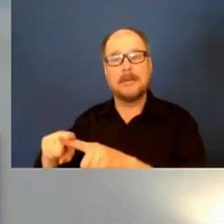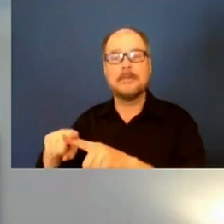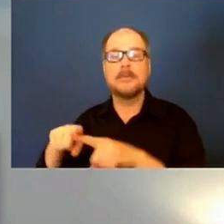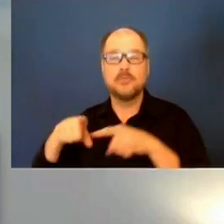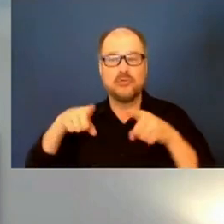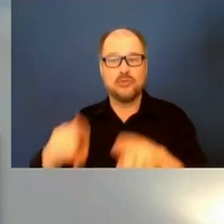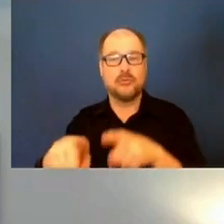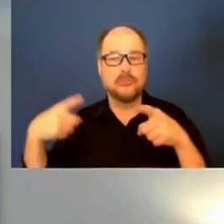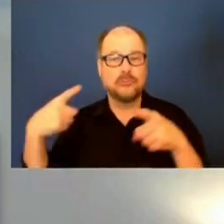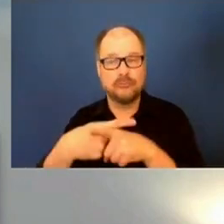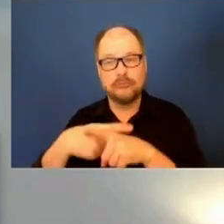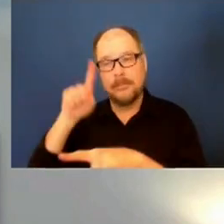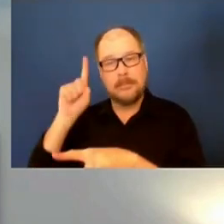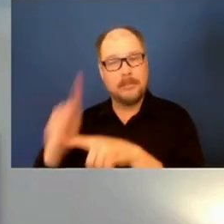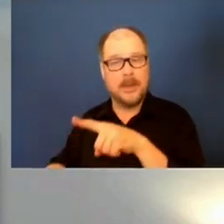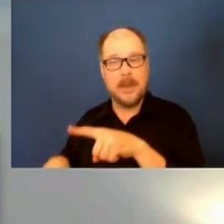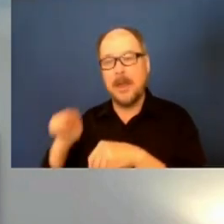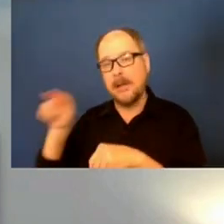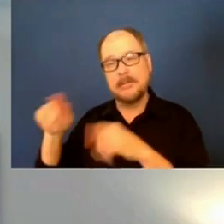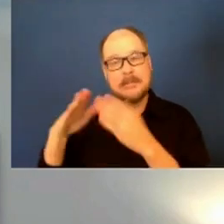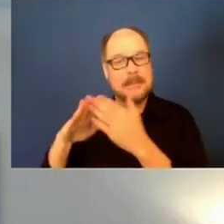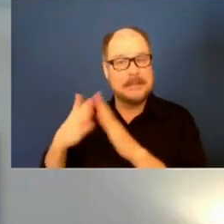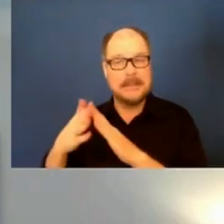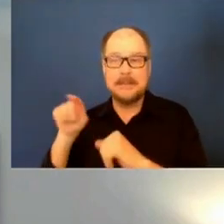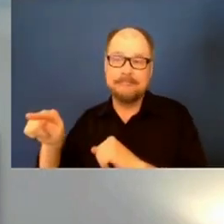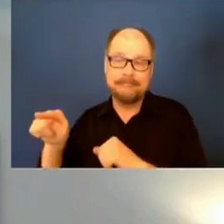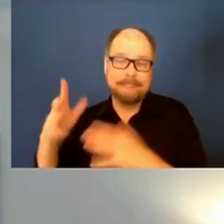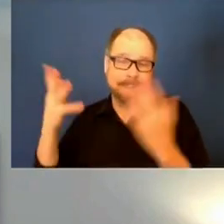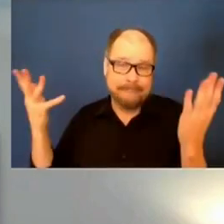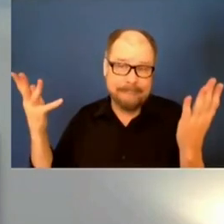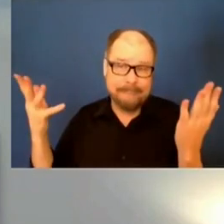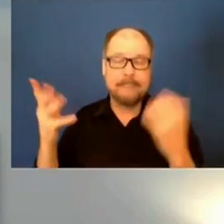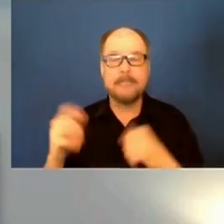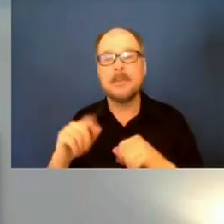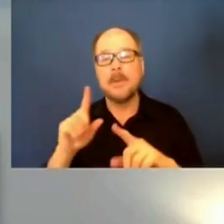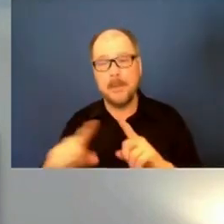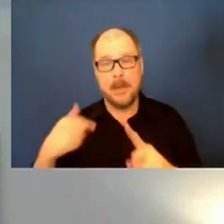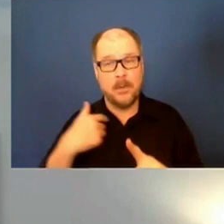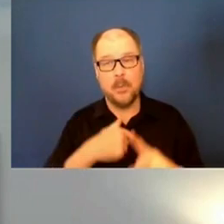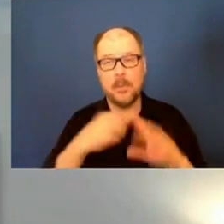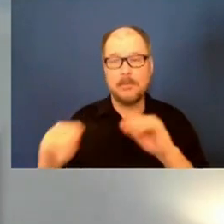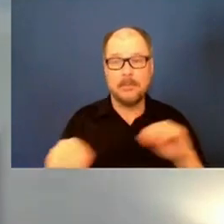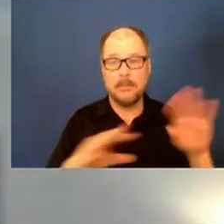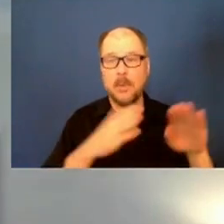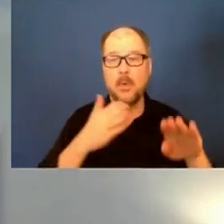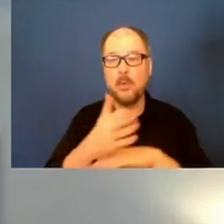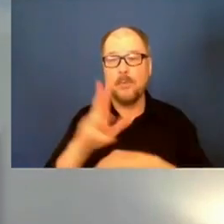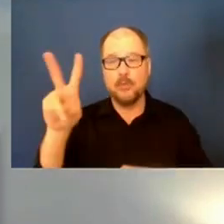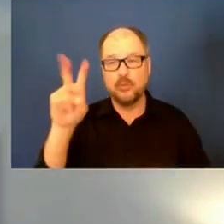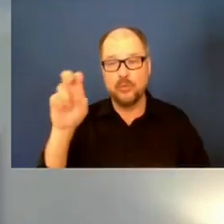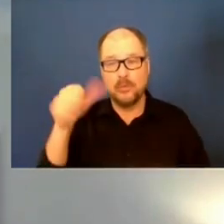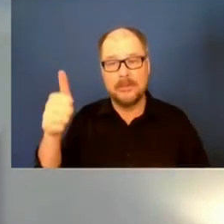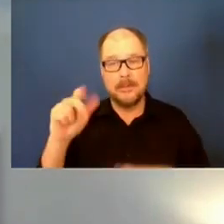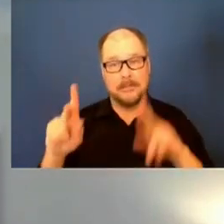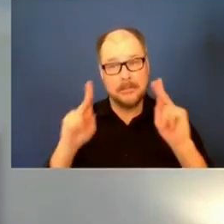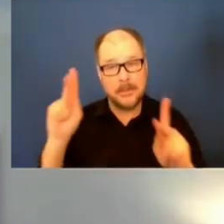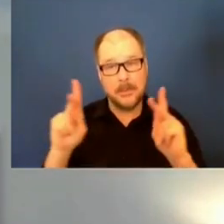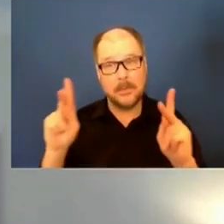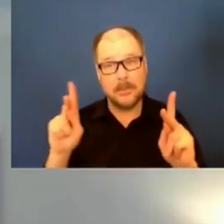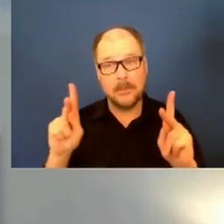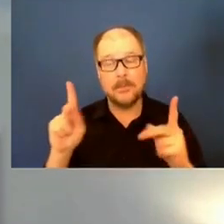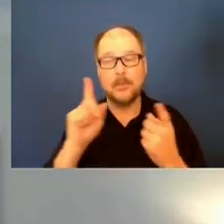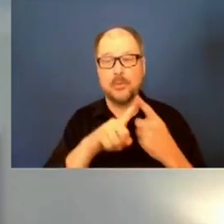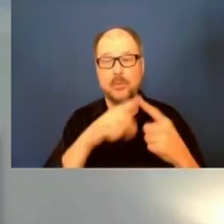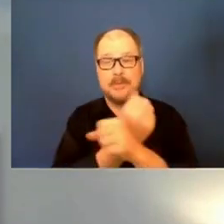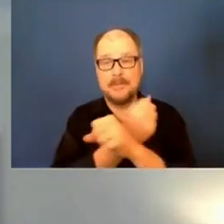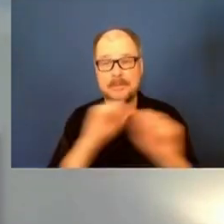crisis. But I think at the end of the day, when you look at what we've done, we've relocated over 210 people into safe housing